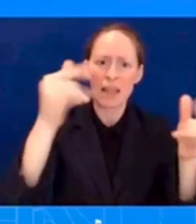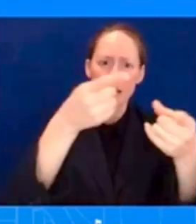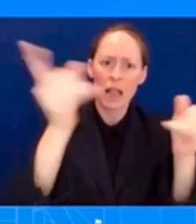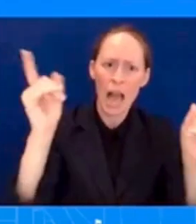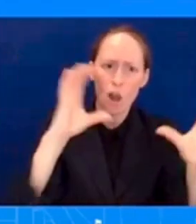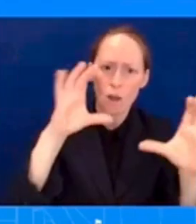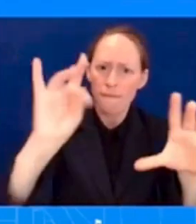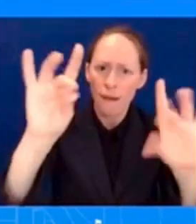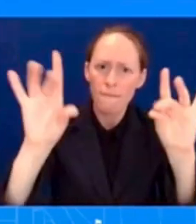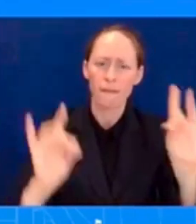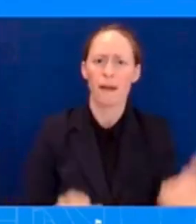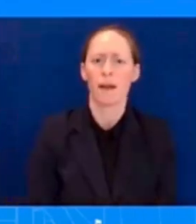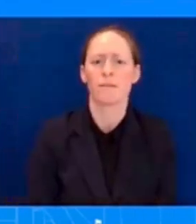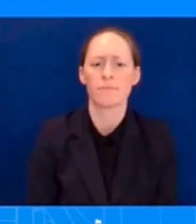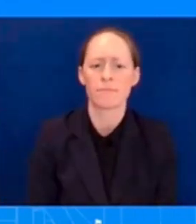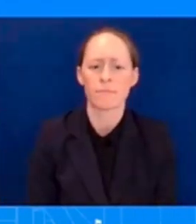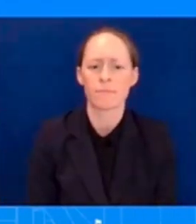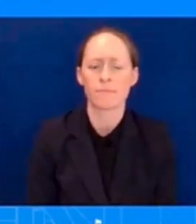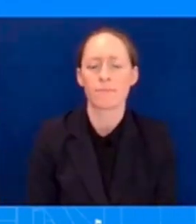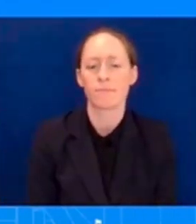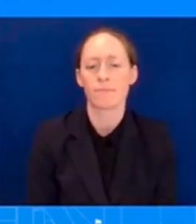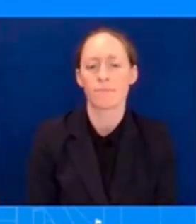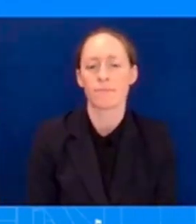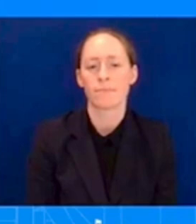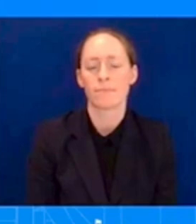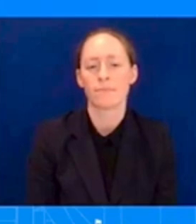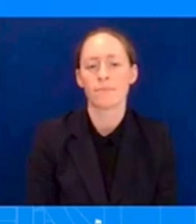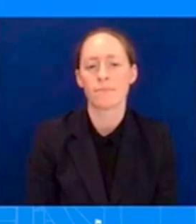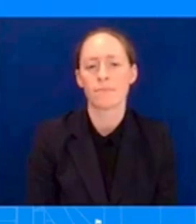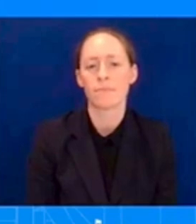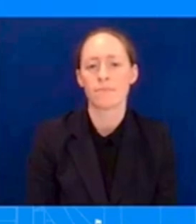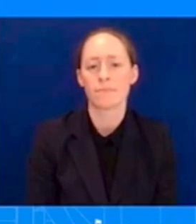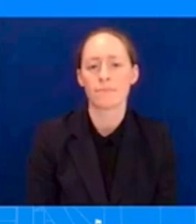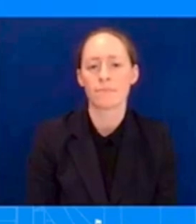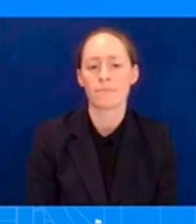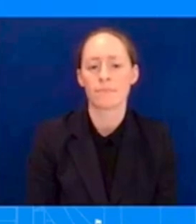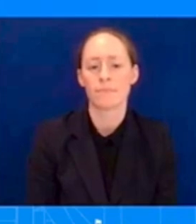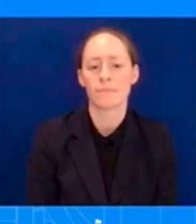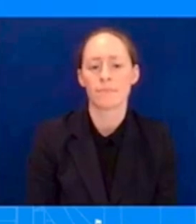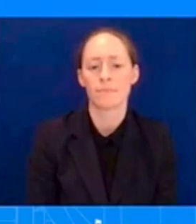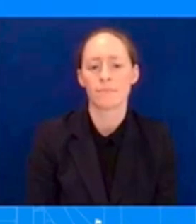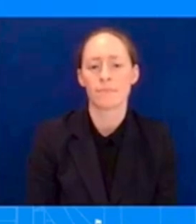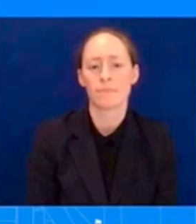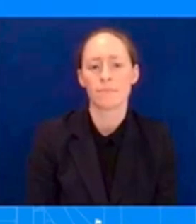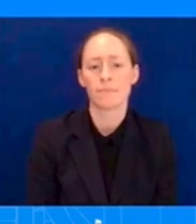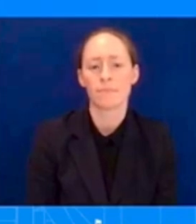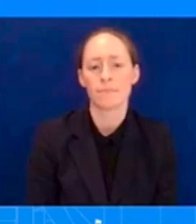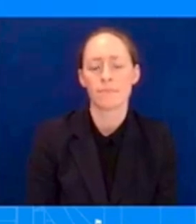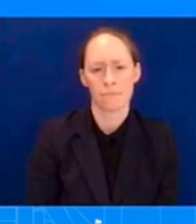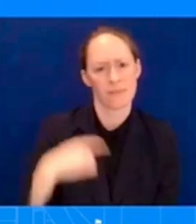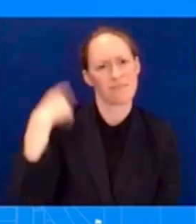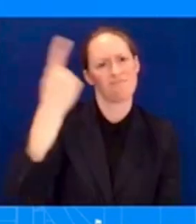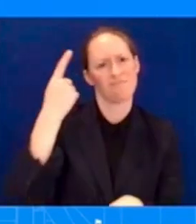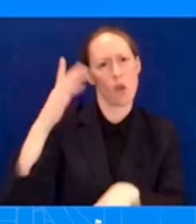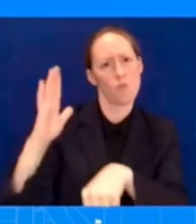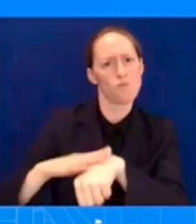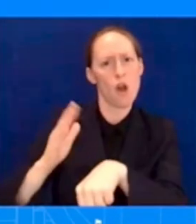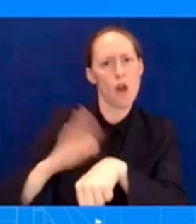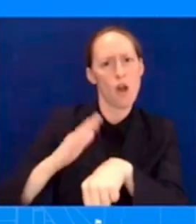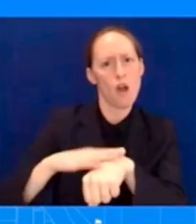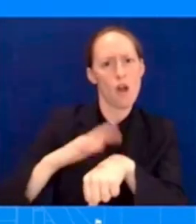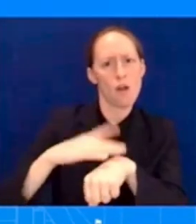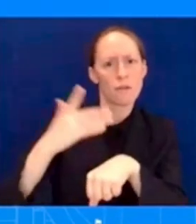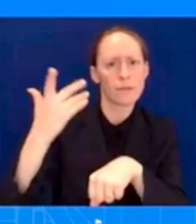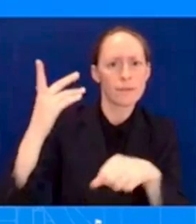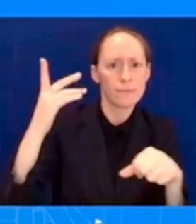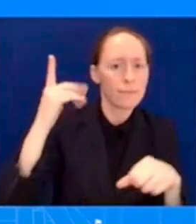Referring to reports about the activation of the warning sirens early on, do you anticipate there will be an investigation of this? And then